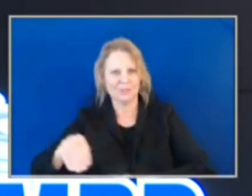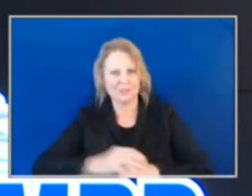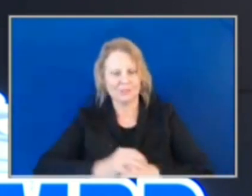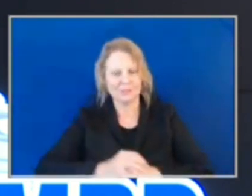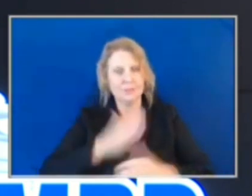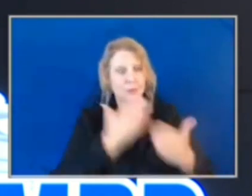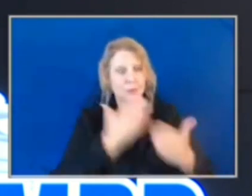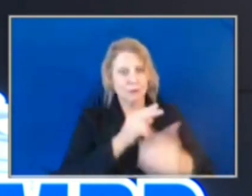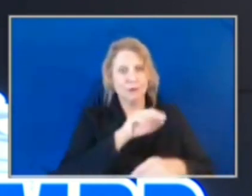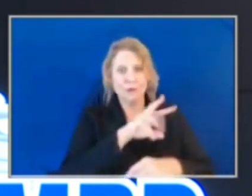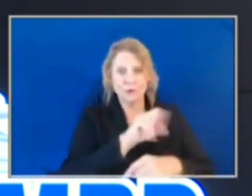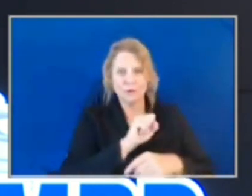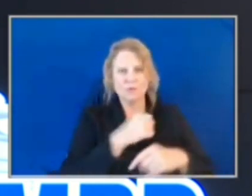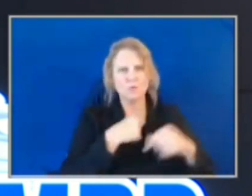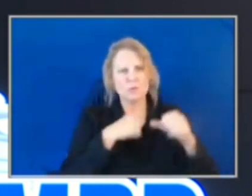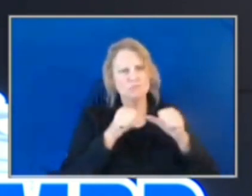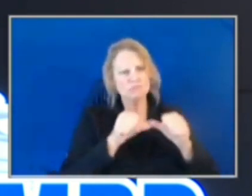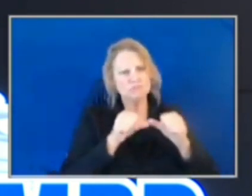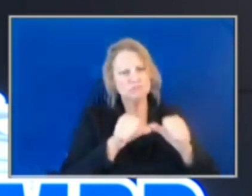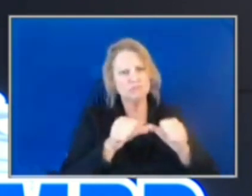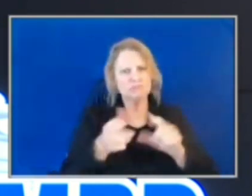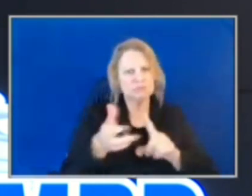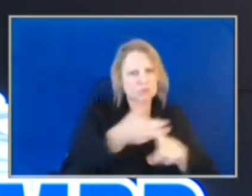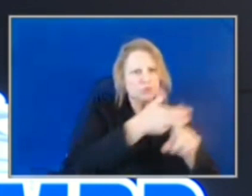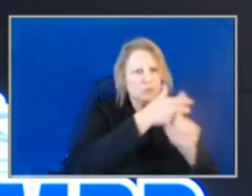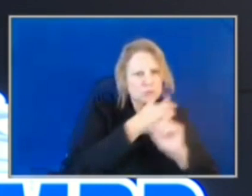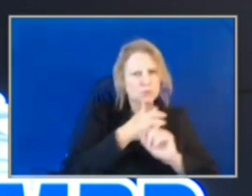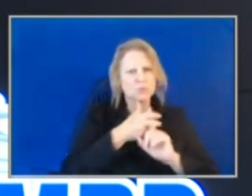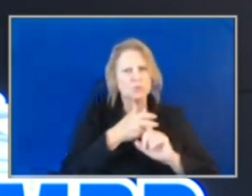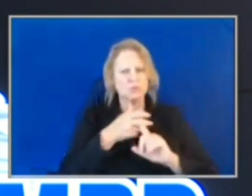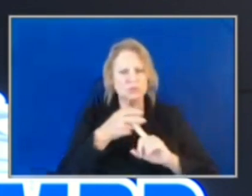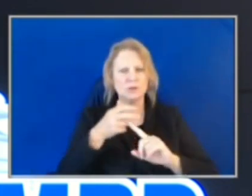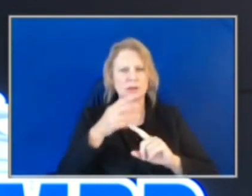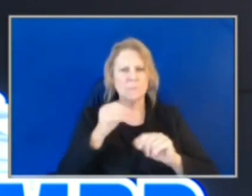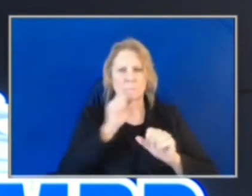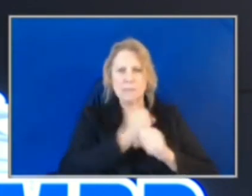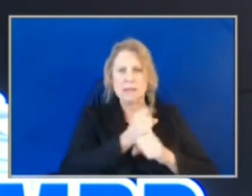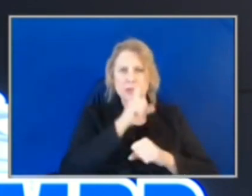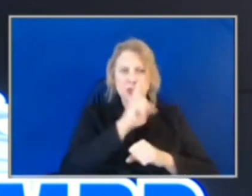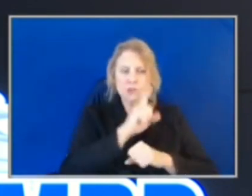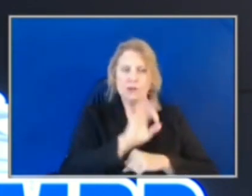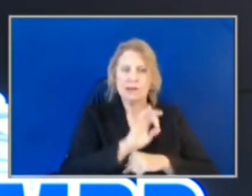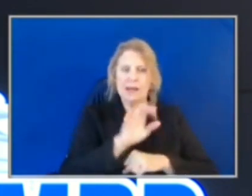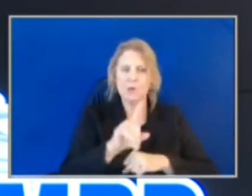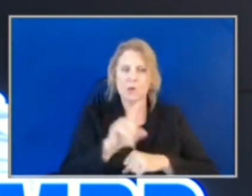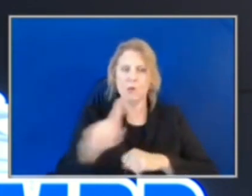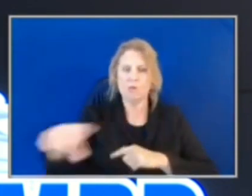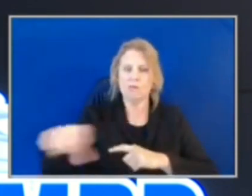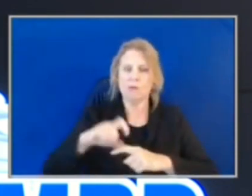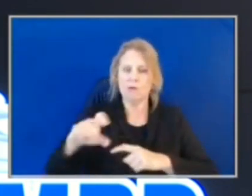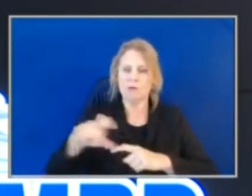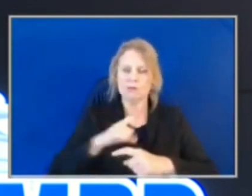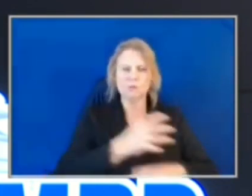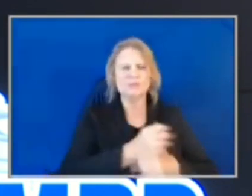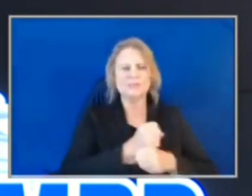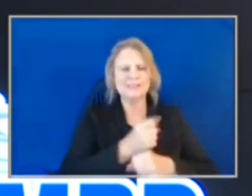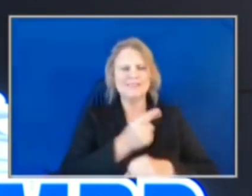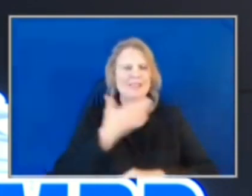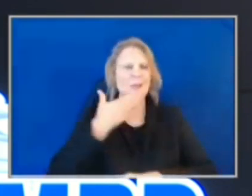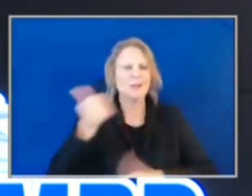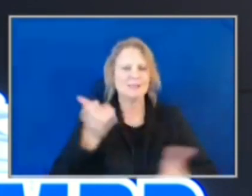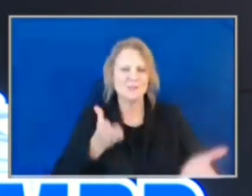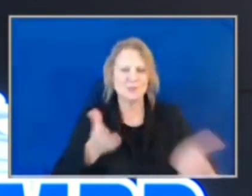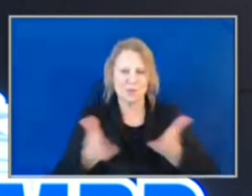continue to recruit for that position to ensure that the 911 calls that we receive receive the best service